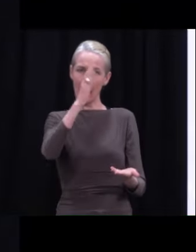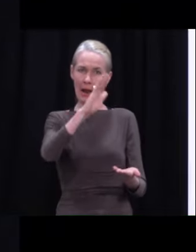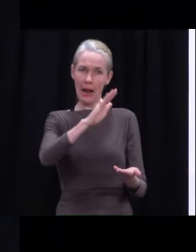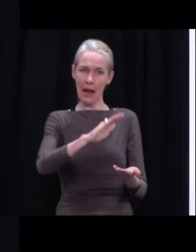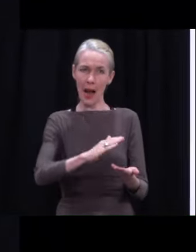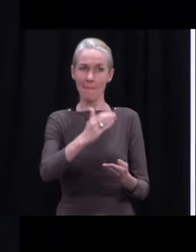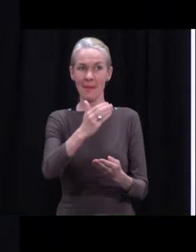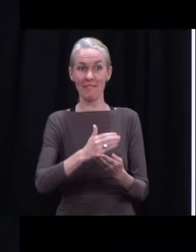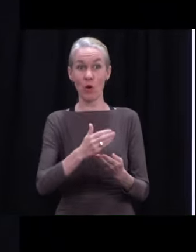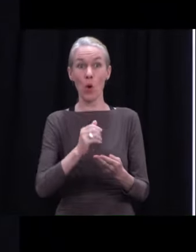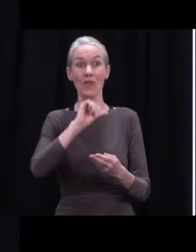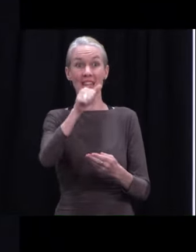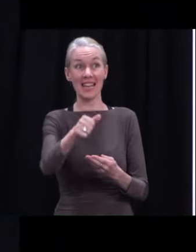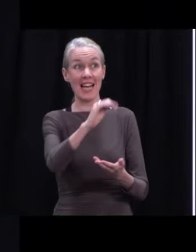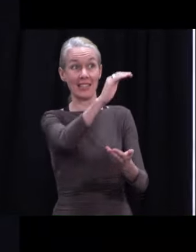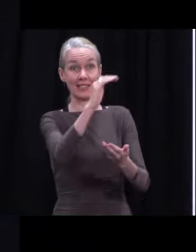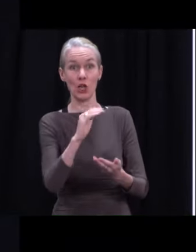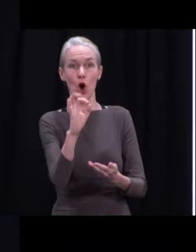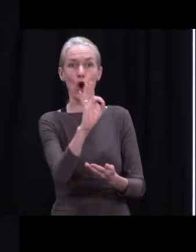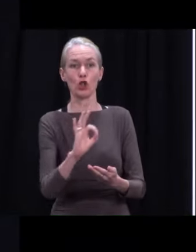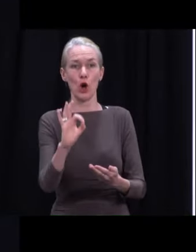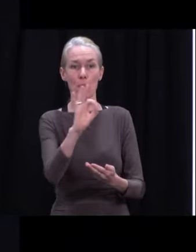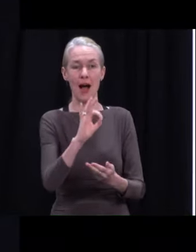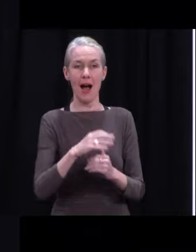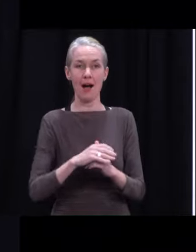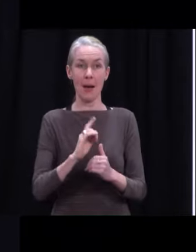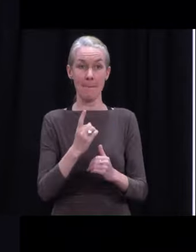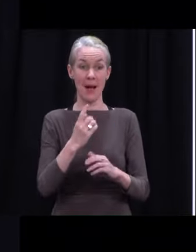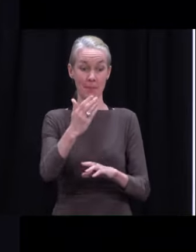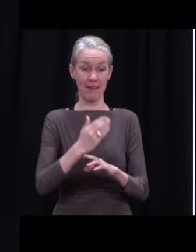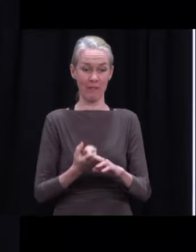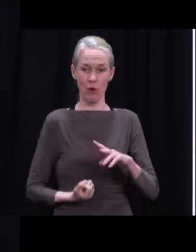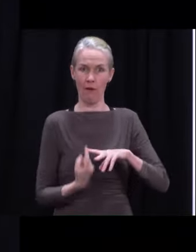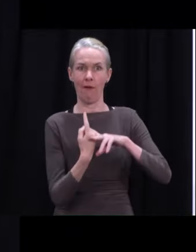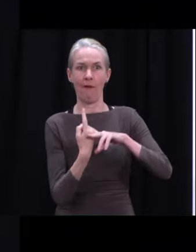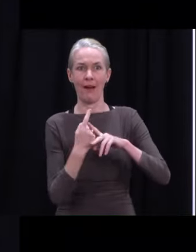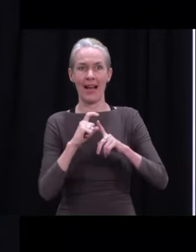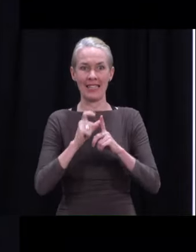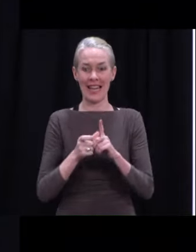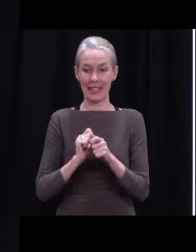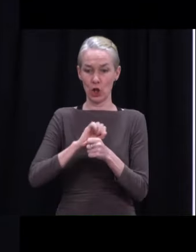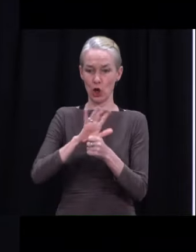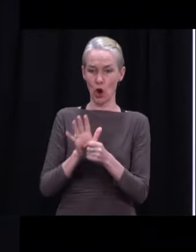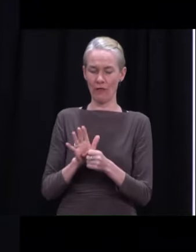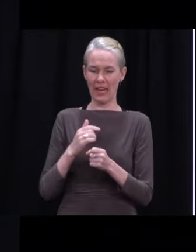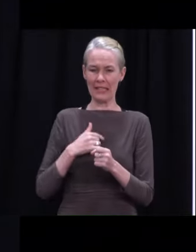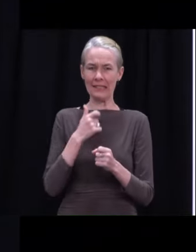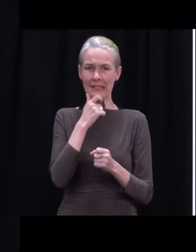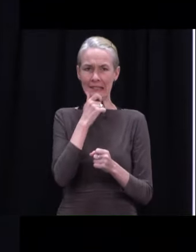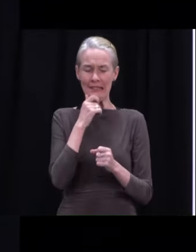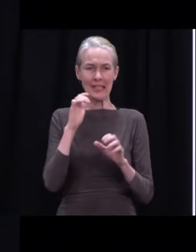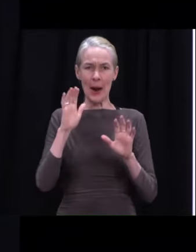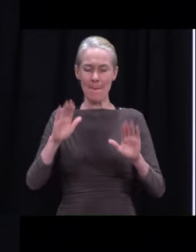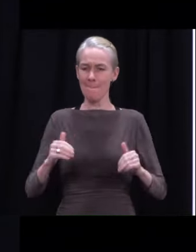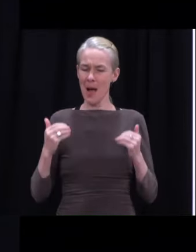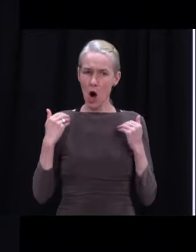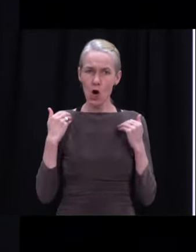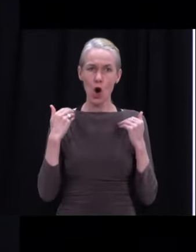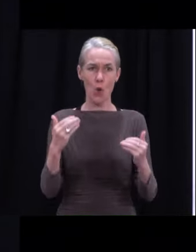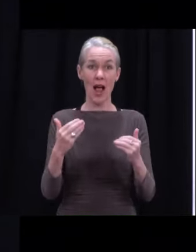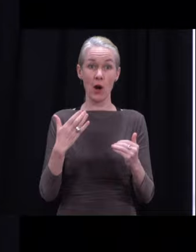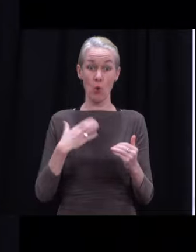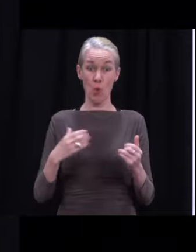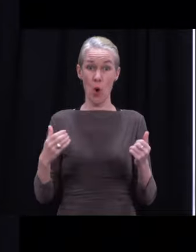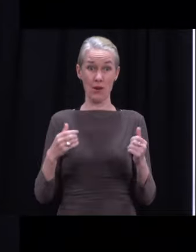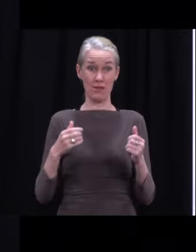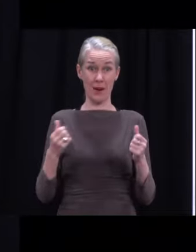Our view, though, was when Delta arrived on our shores that we needed to surge up those vaccines, even if we didn't have the supply available and